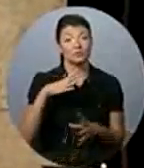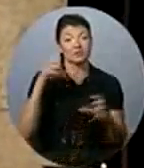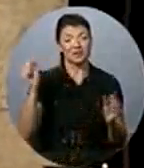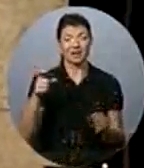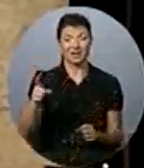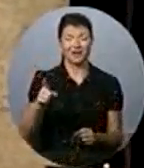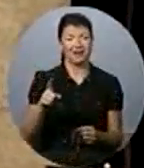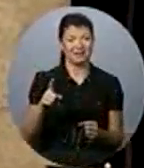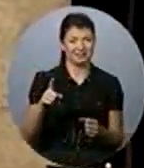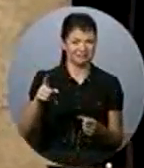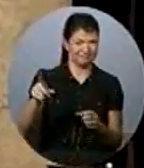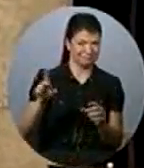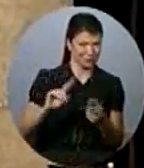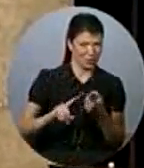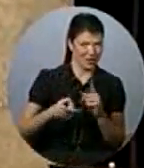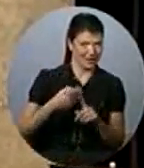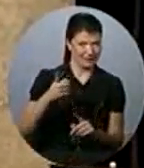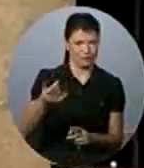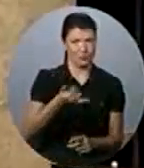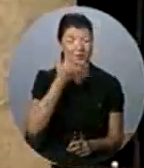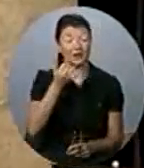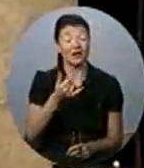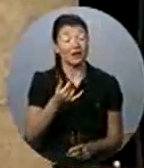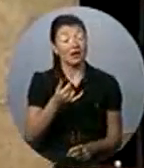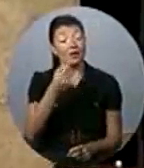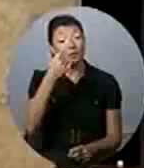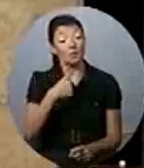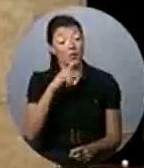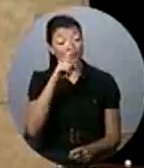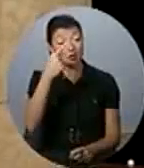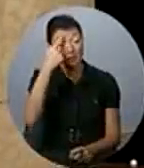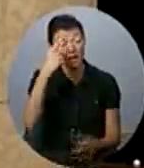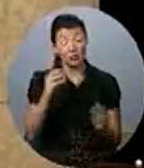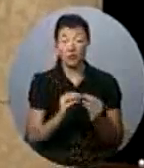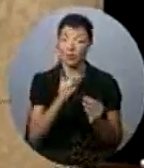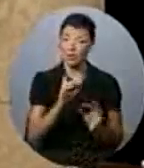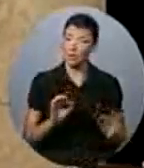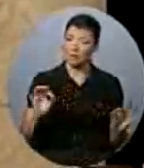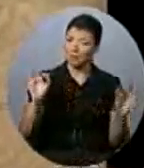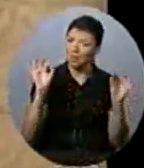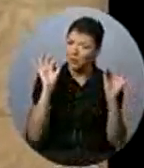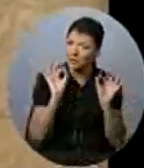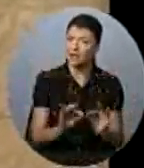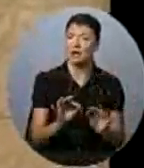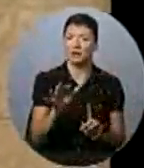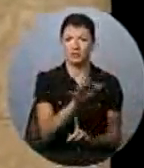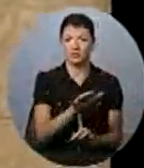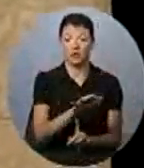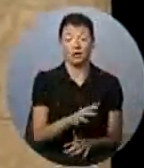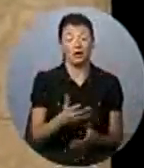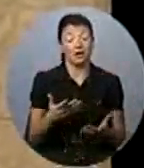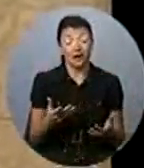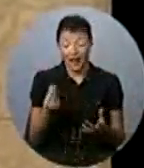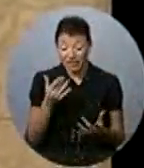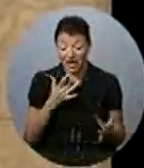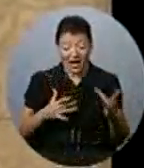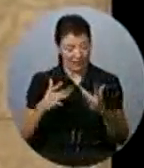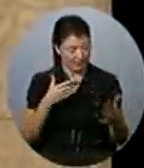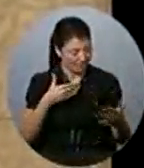key priority for this government even at times of fiscal restraint. As we are doing across all of government,